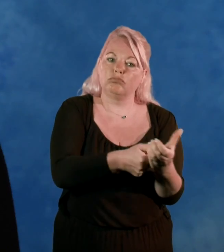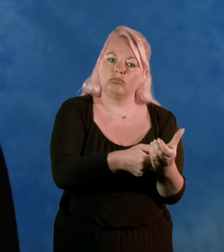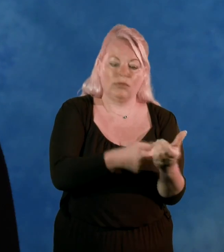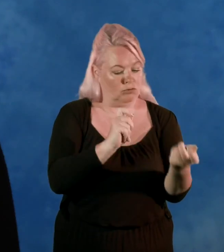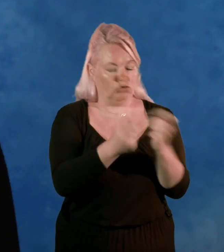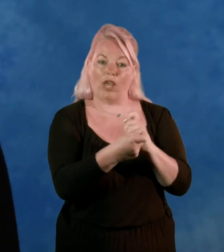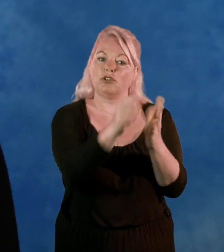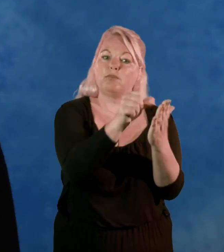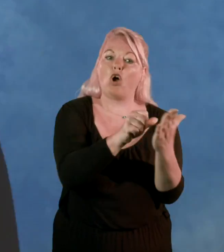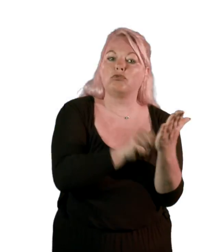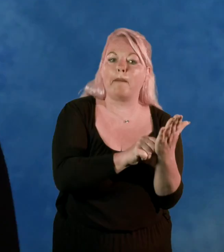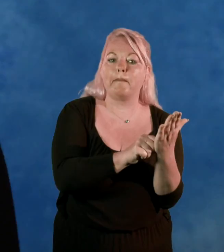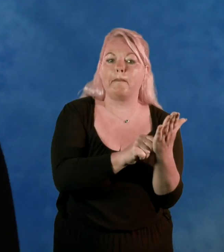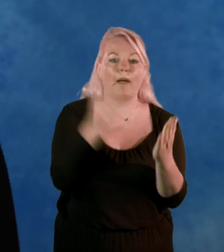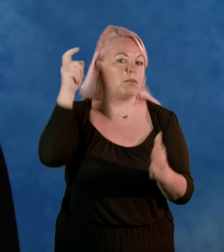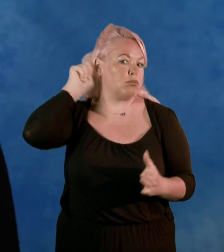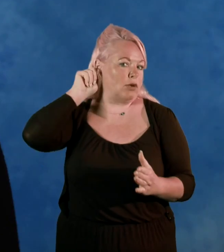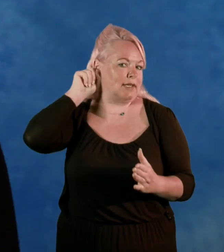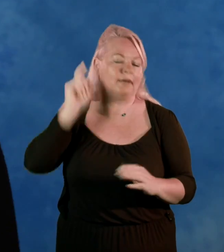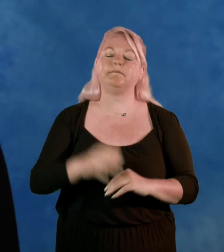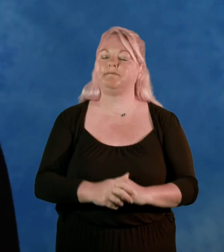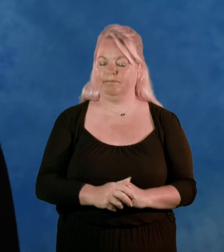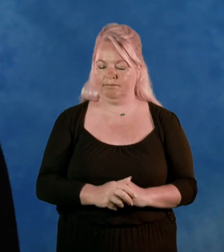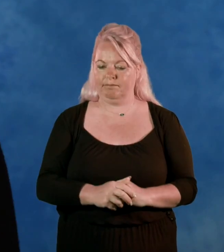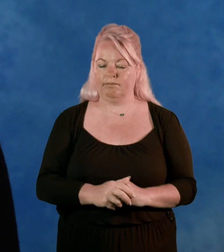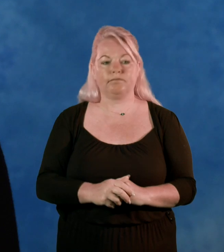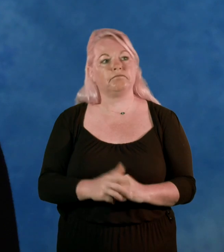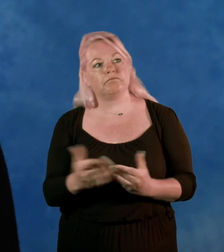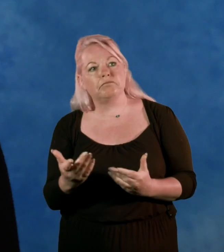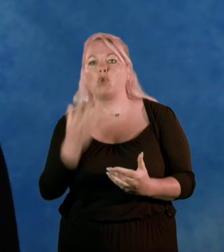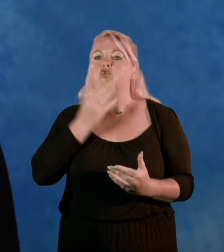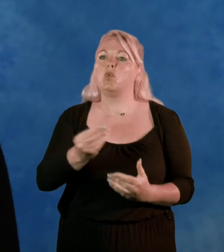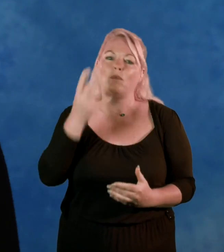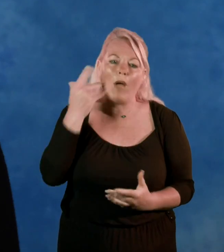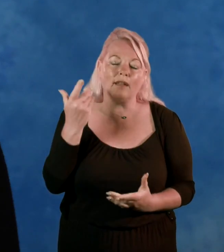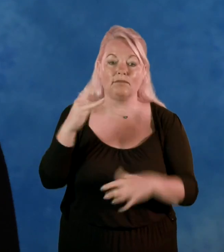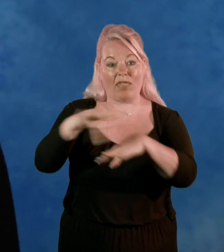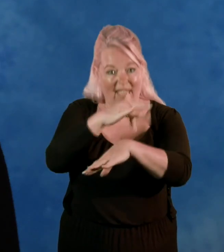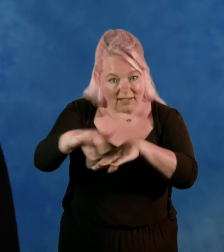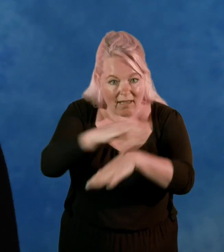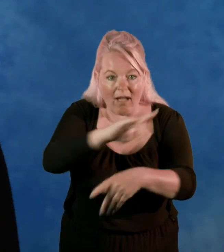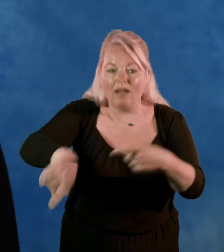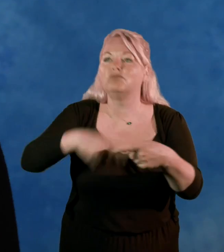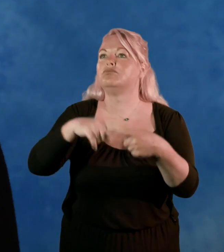processor. I would use it in the going to the theatre or